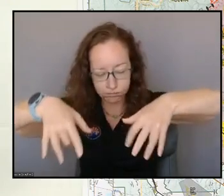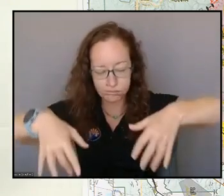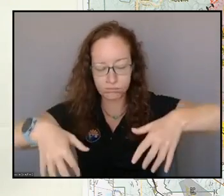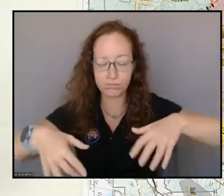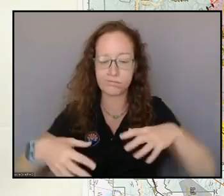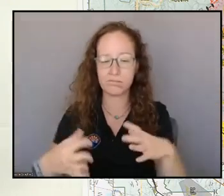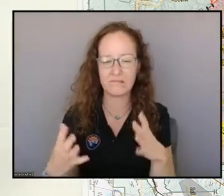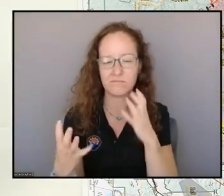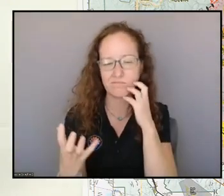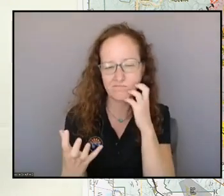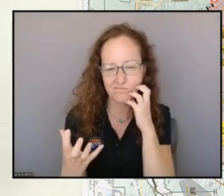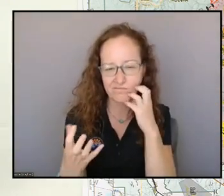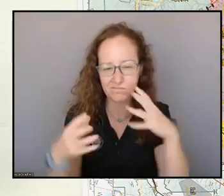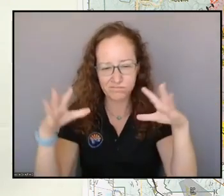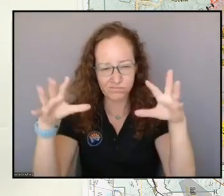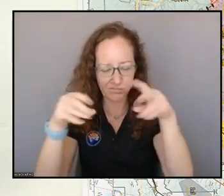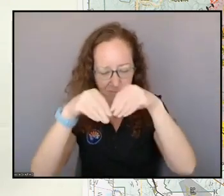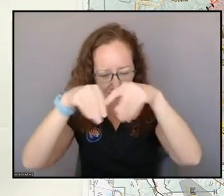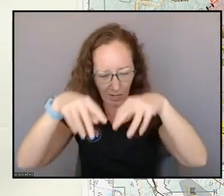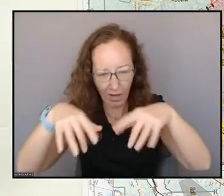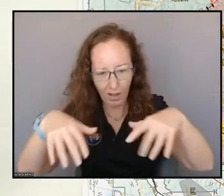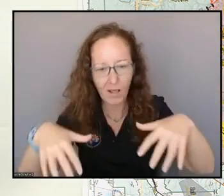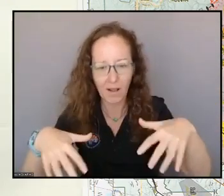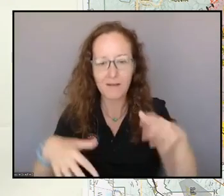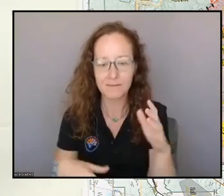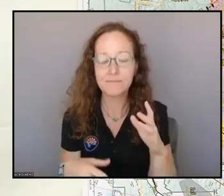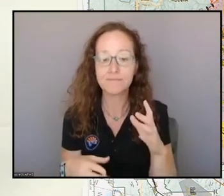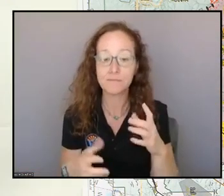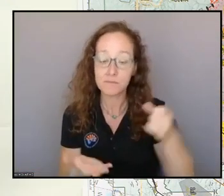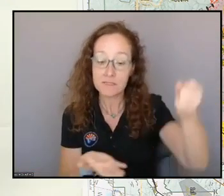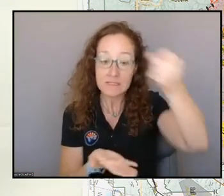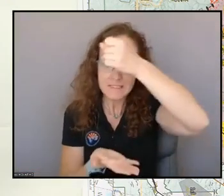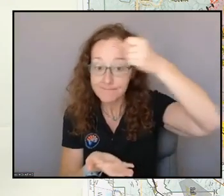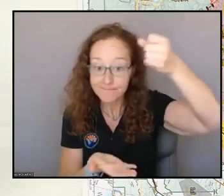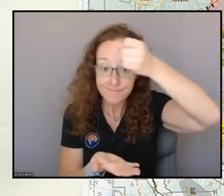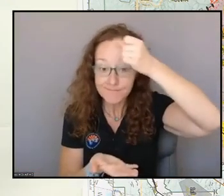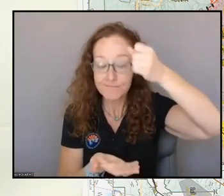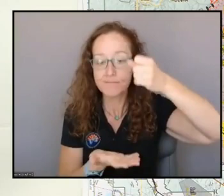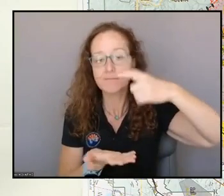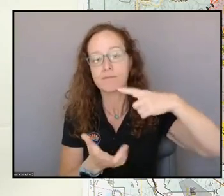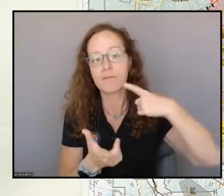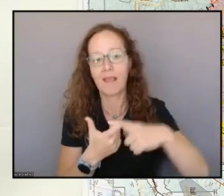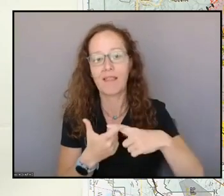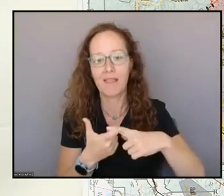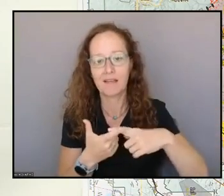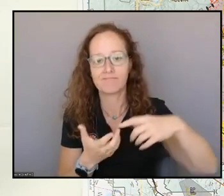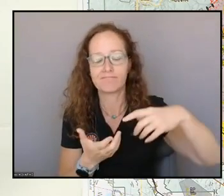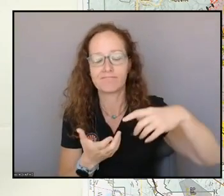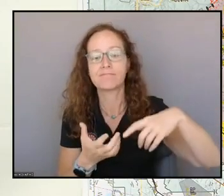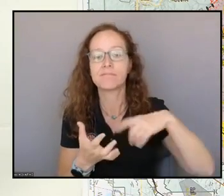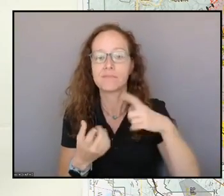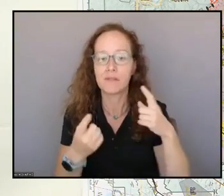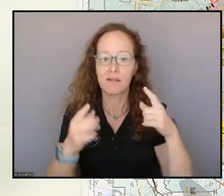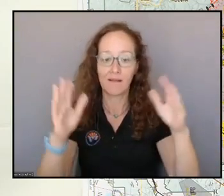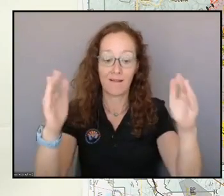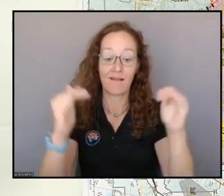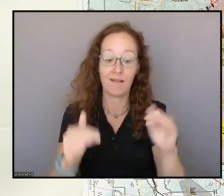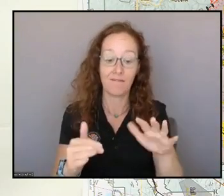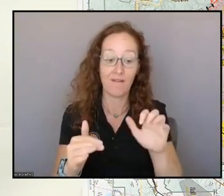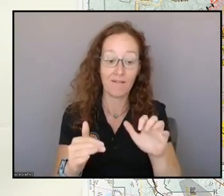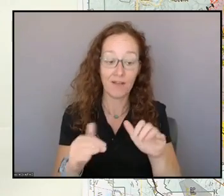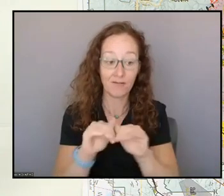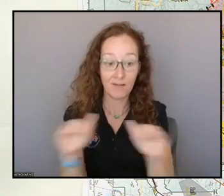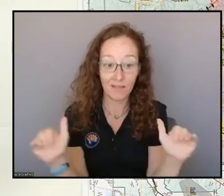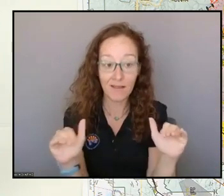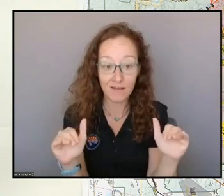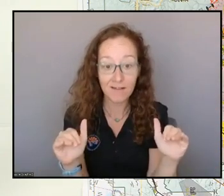as it moves. So, we stir it up. Our jet stream is going to change things at that 500 millibar layer. The